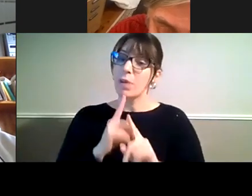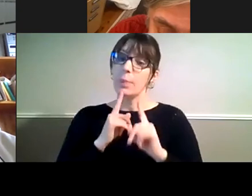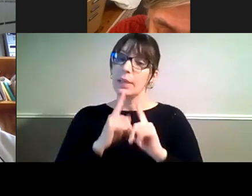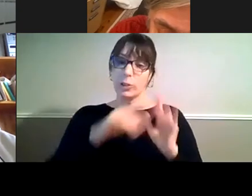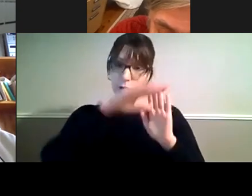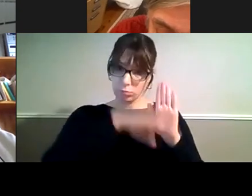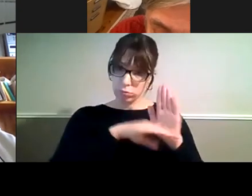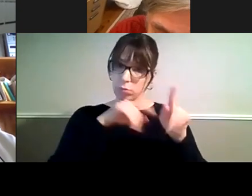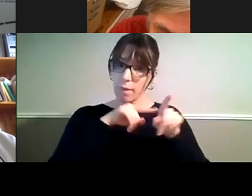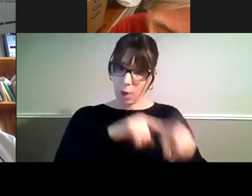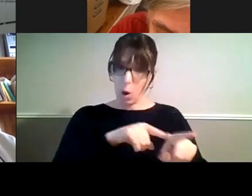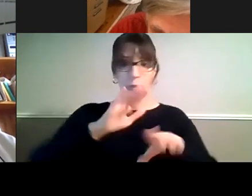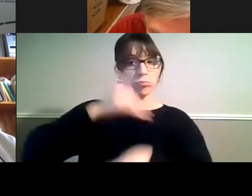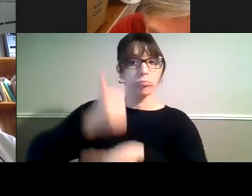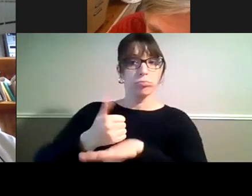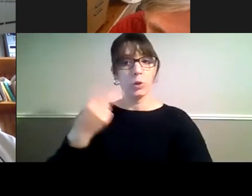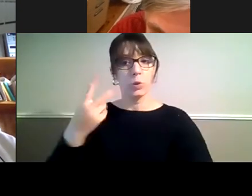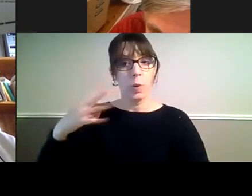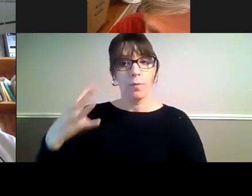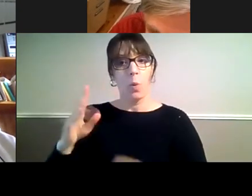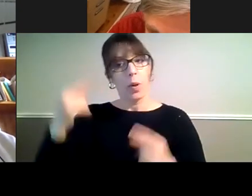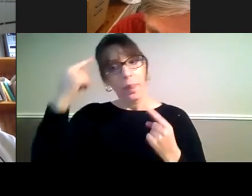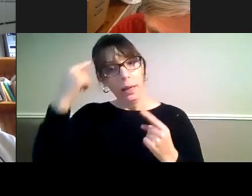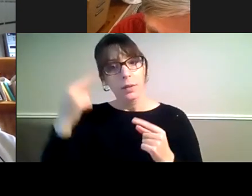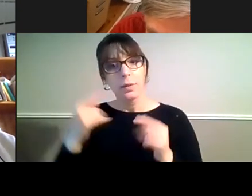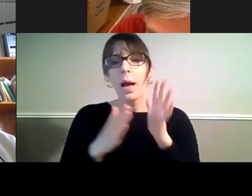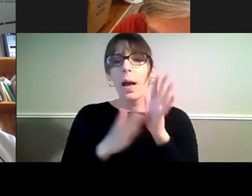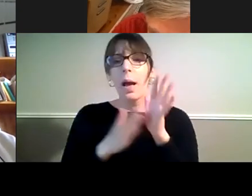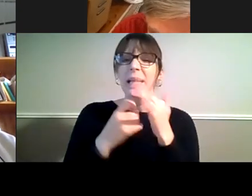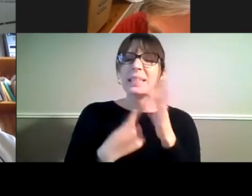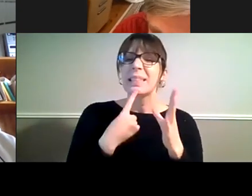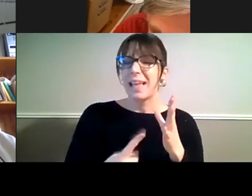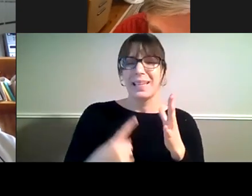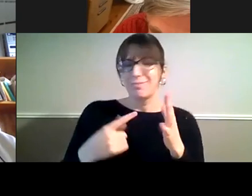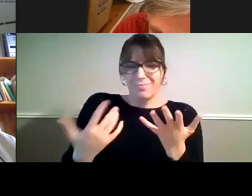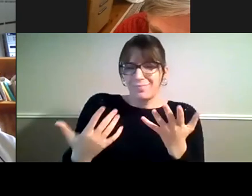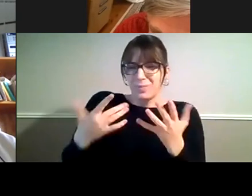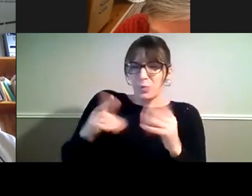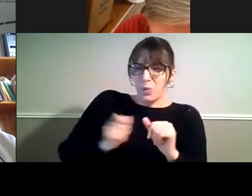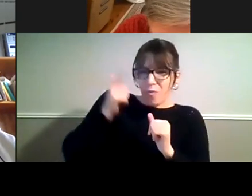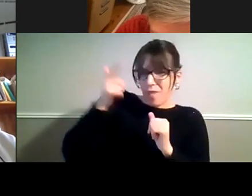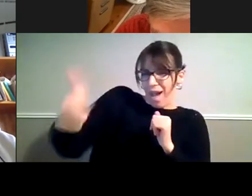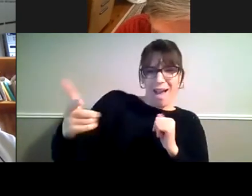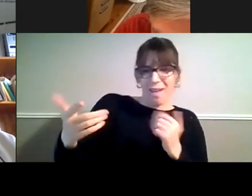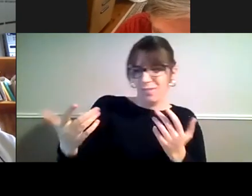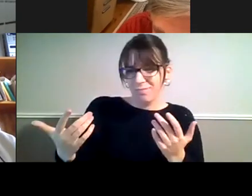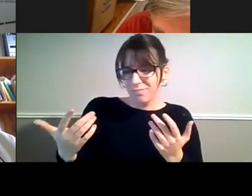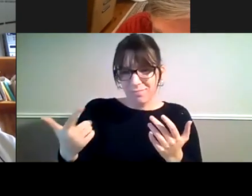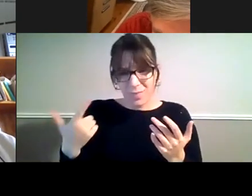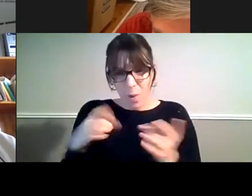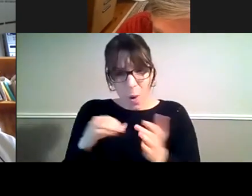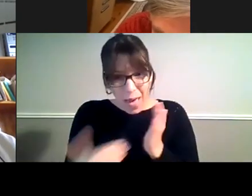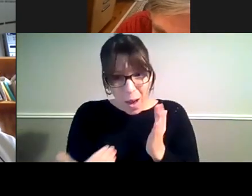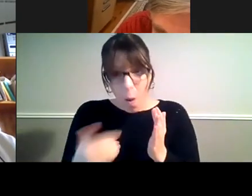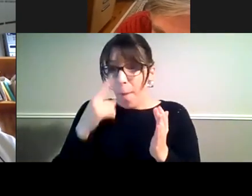What are your thoughts on that question? I agree. It's too far away, Graham. As people age and get older,